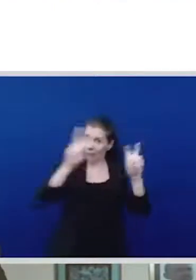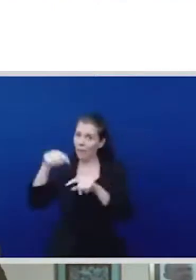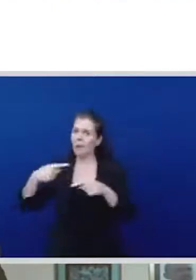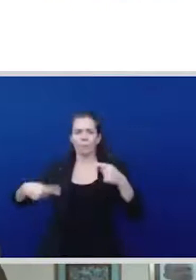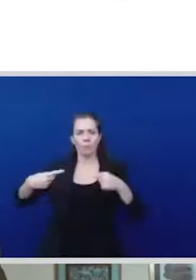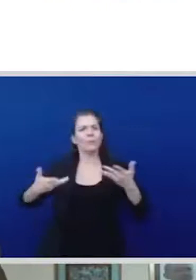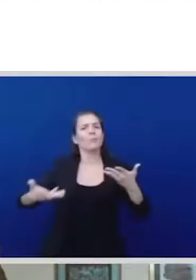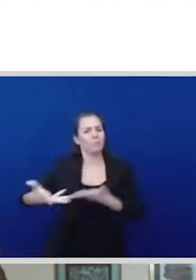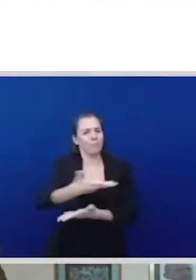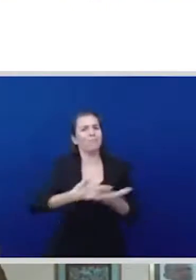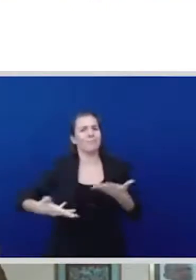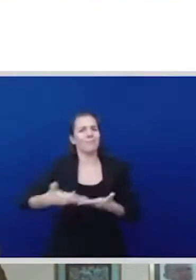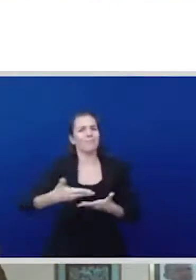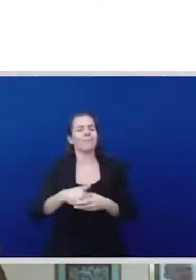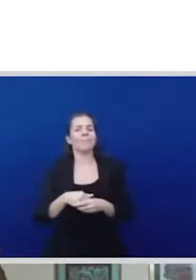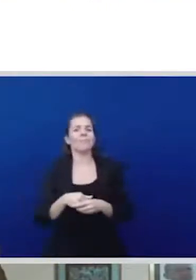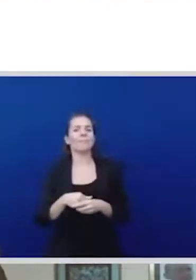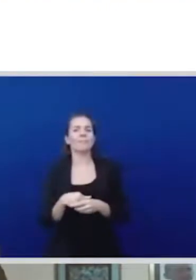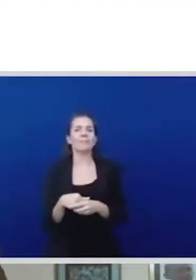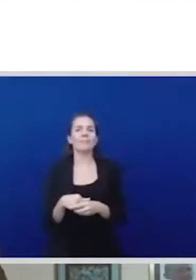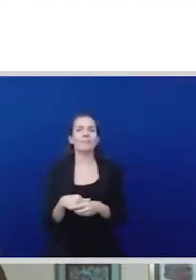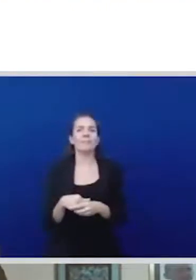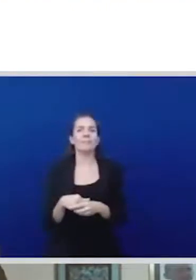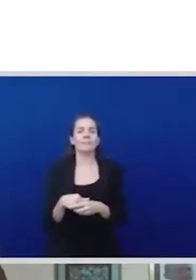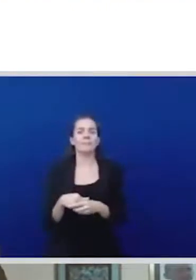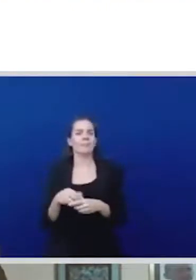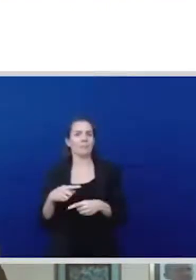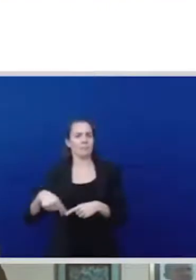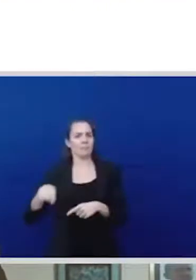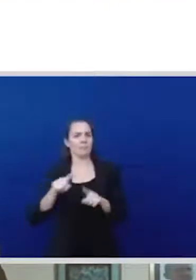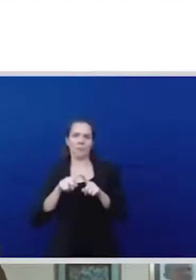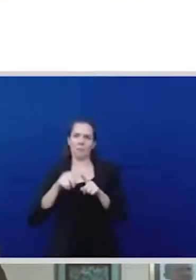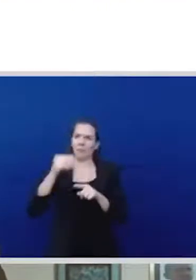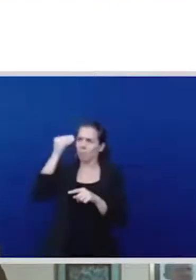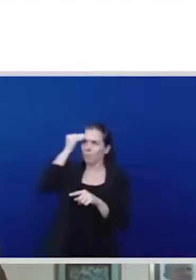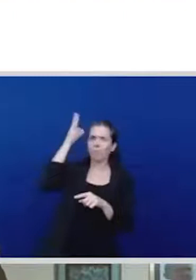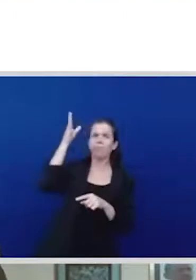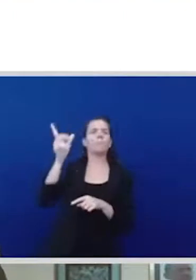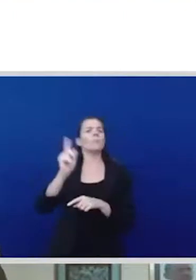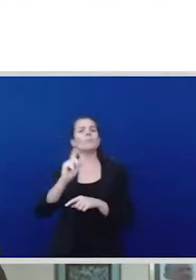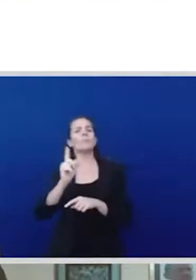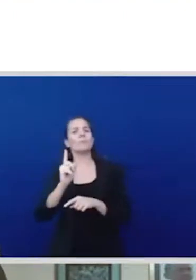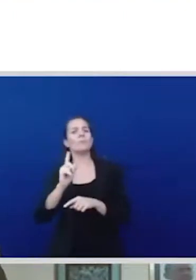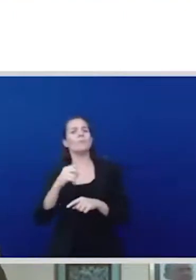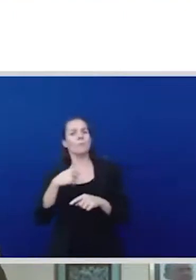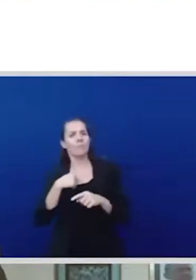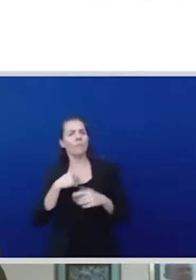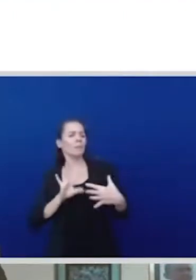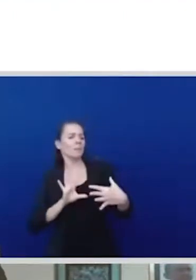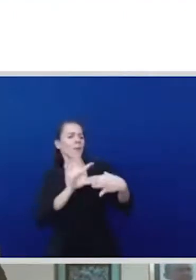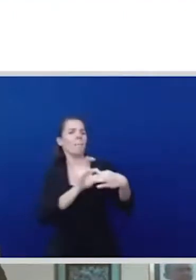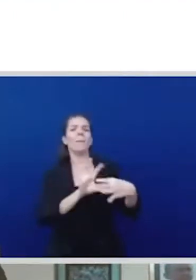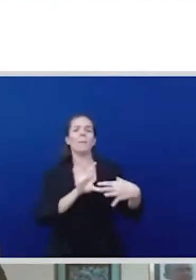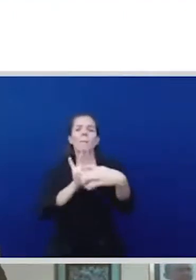interrogate the economic policies the fiscal policies they must be gender sensitive they must be green or climate friendly